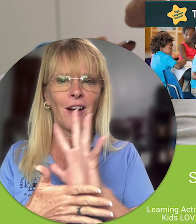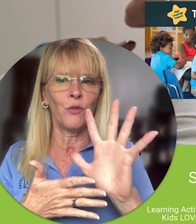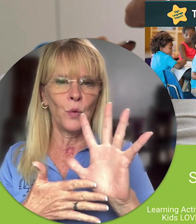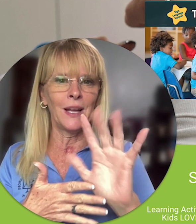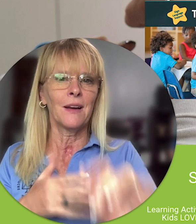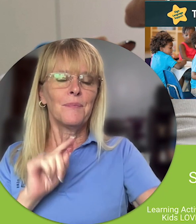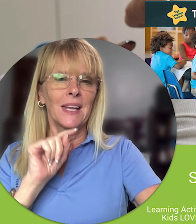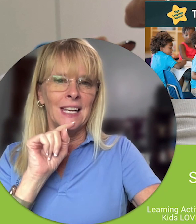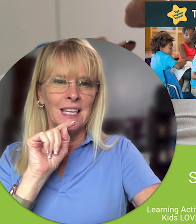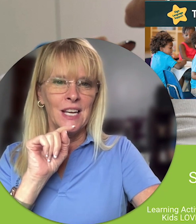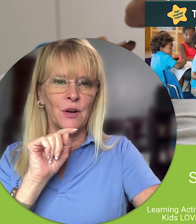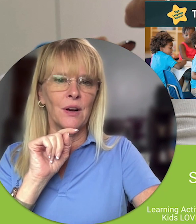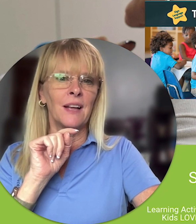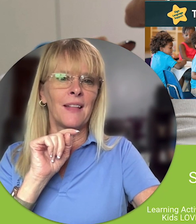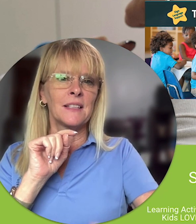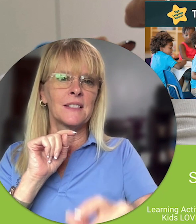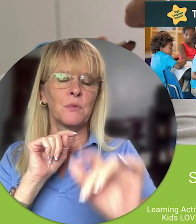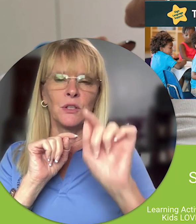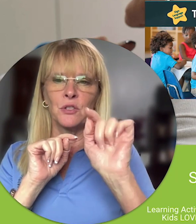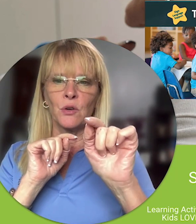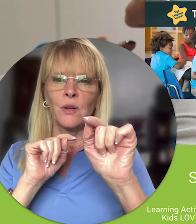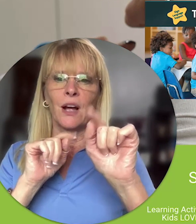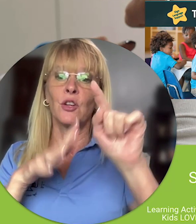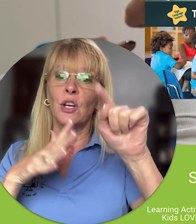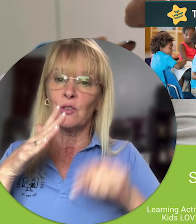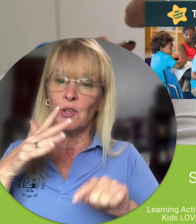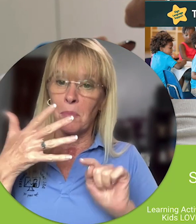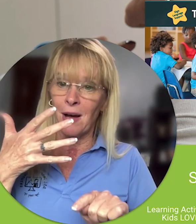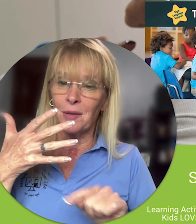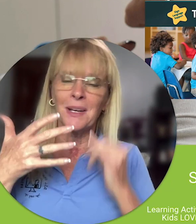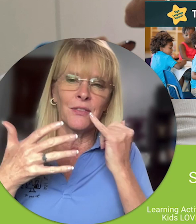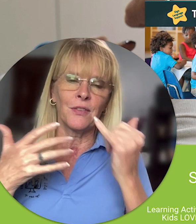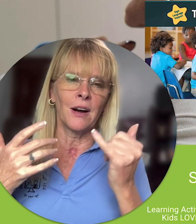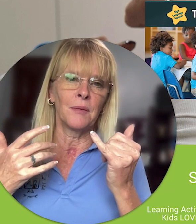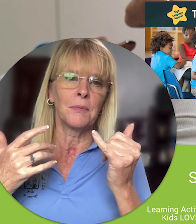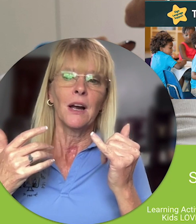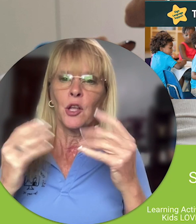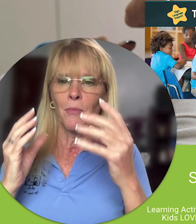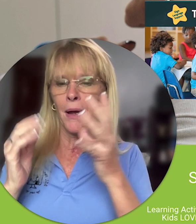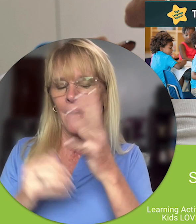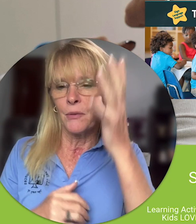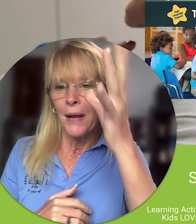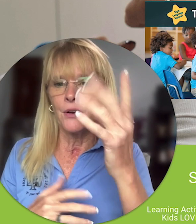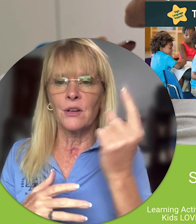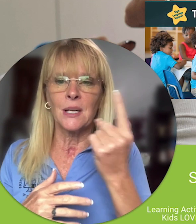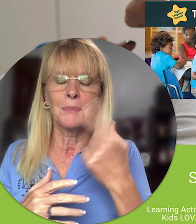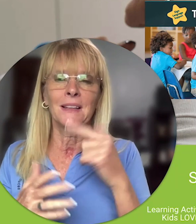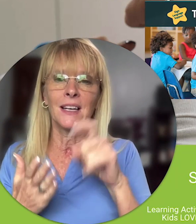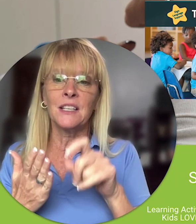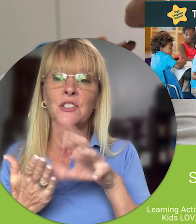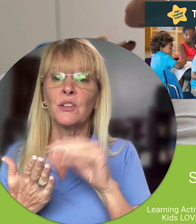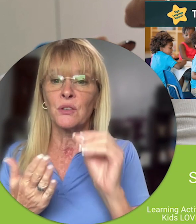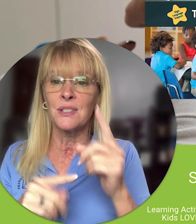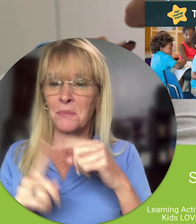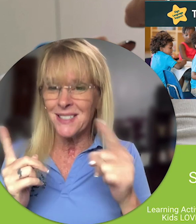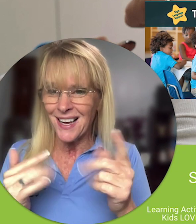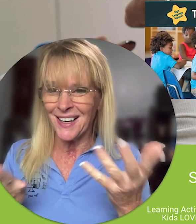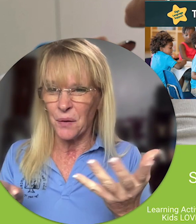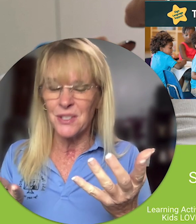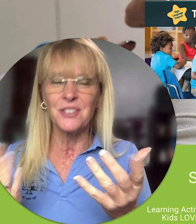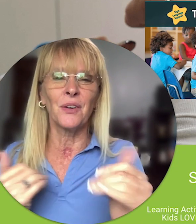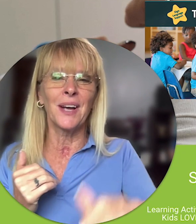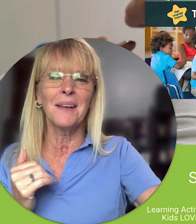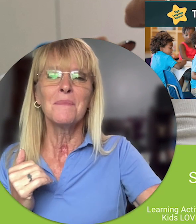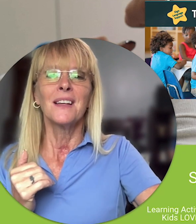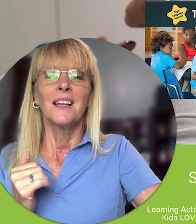five week in here and that's when you scroll down you can go to the bottom if you might have a parent or something that needs to learn some sign